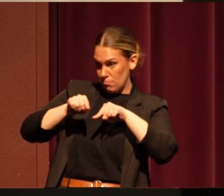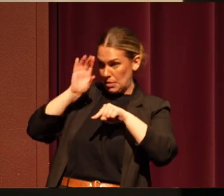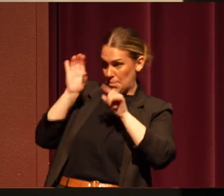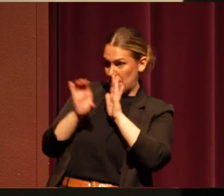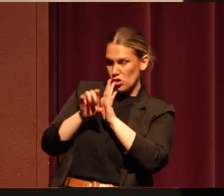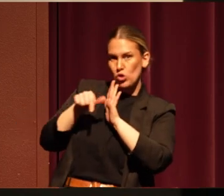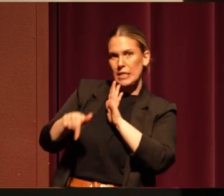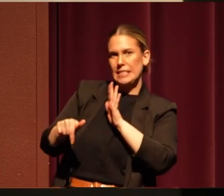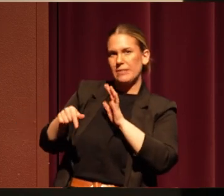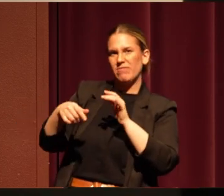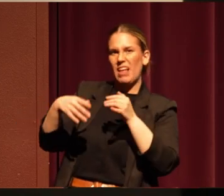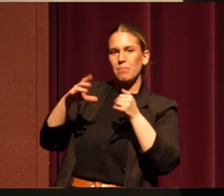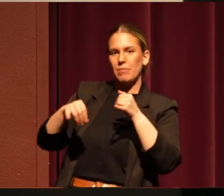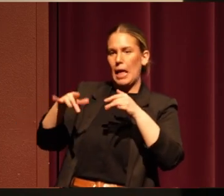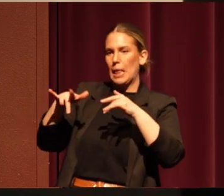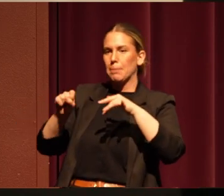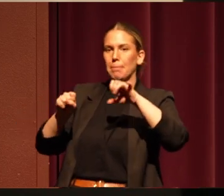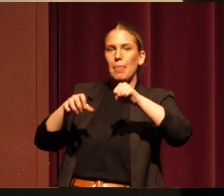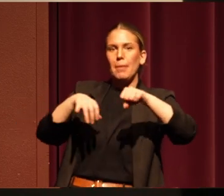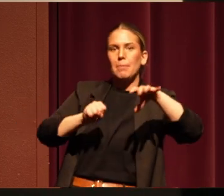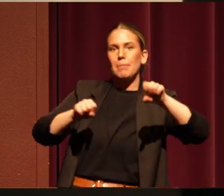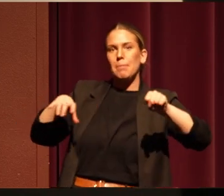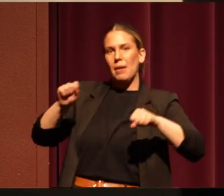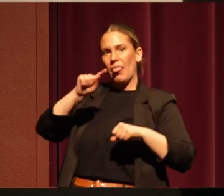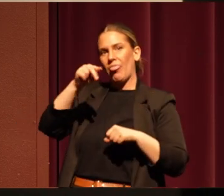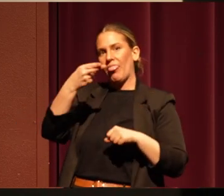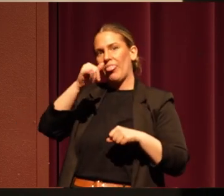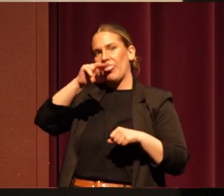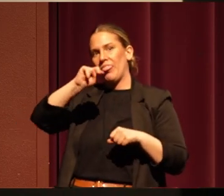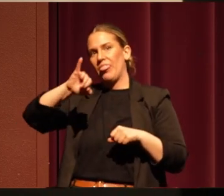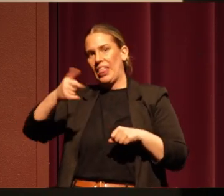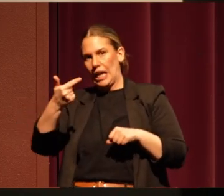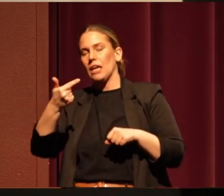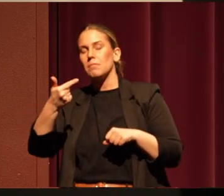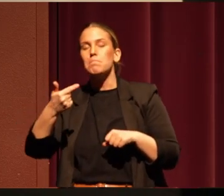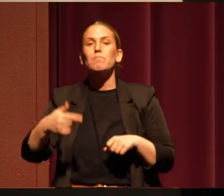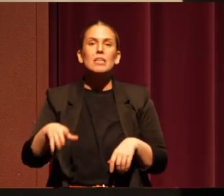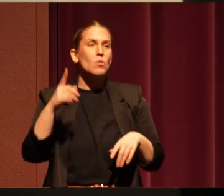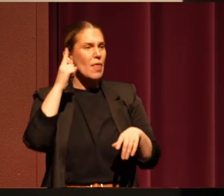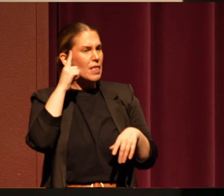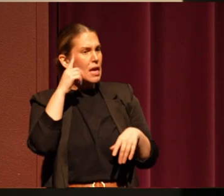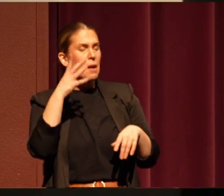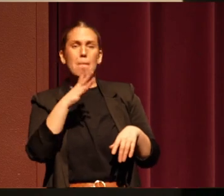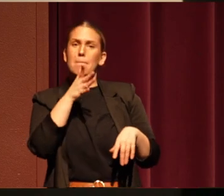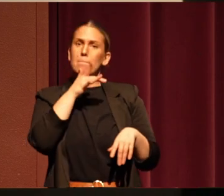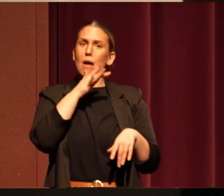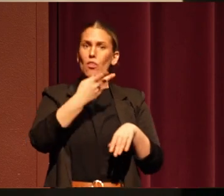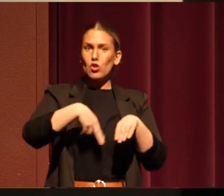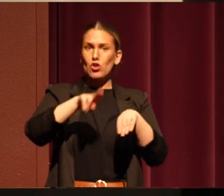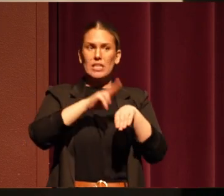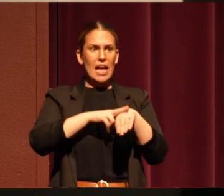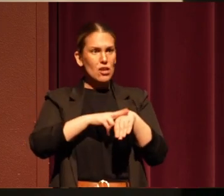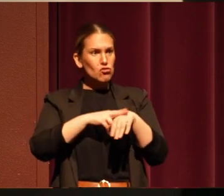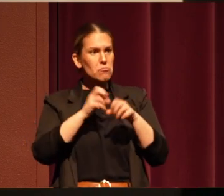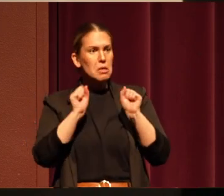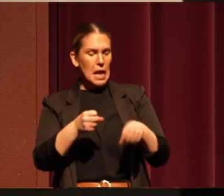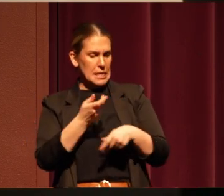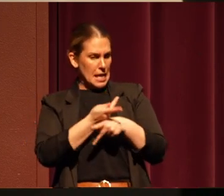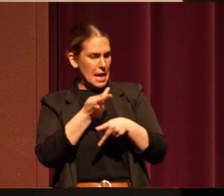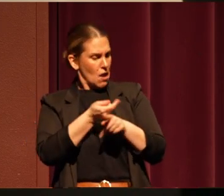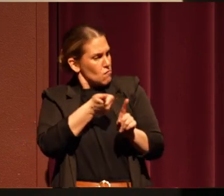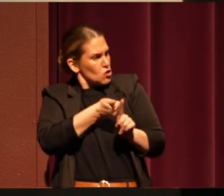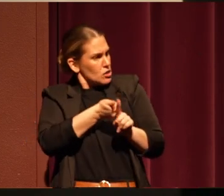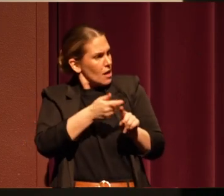that Mother Nature has a way of taking care of itself. And if it was left to itself, it could